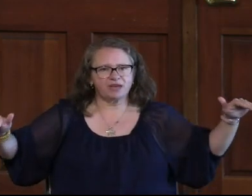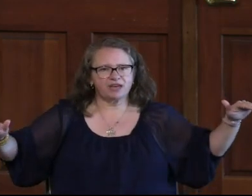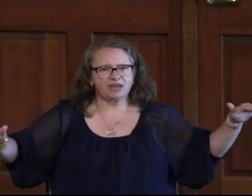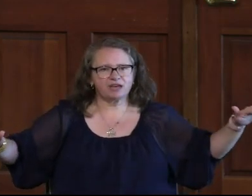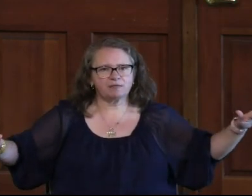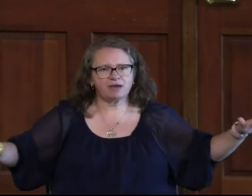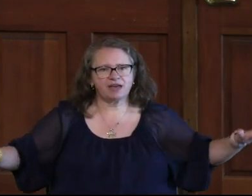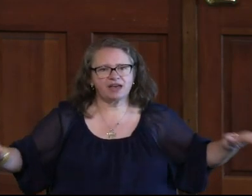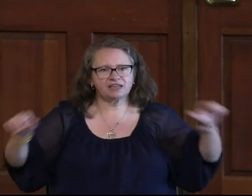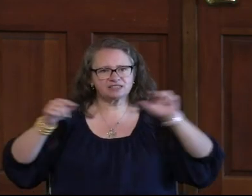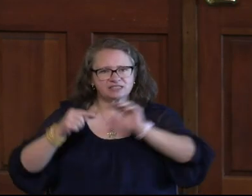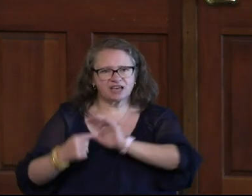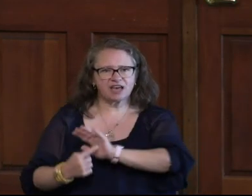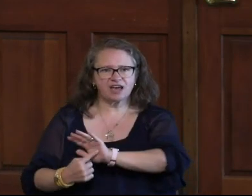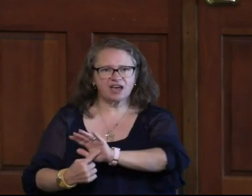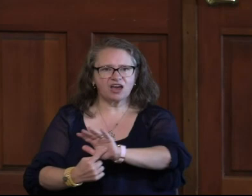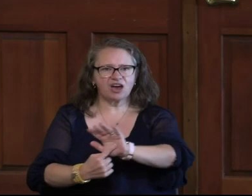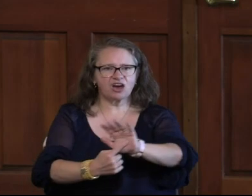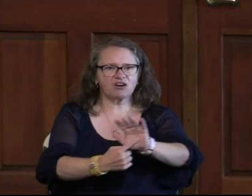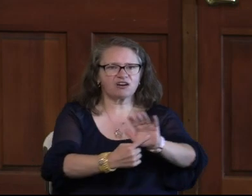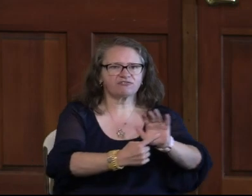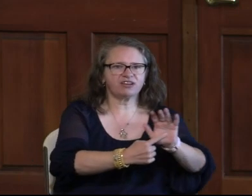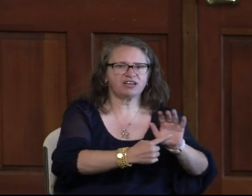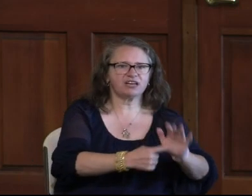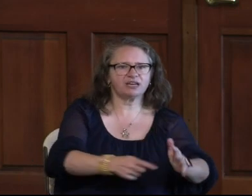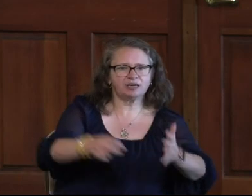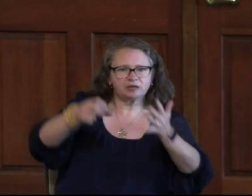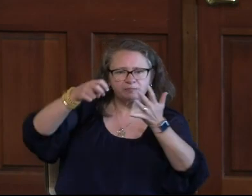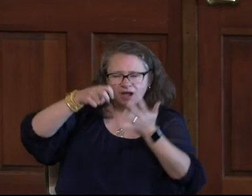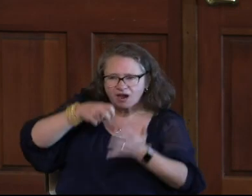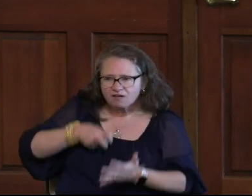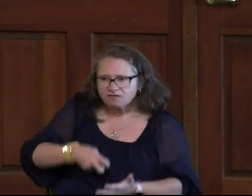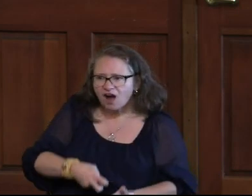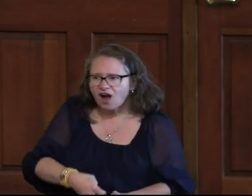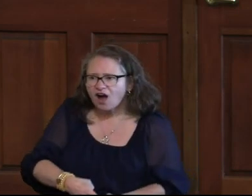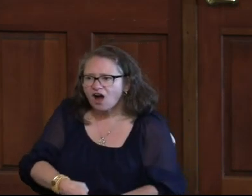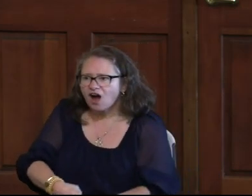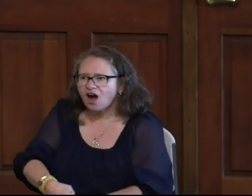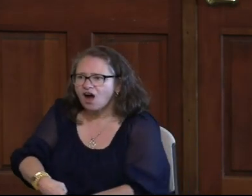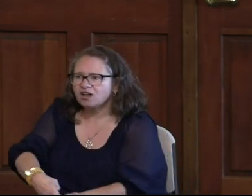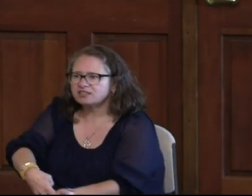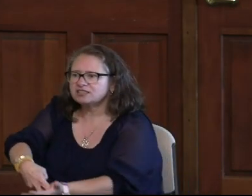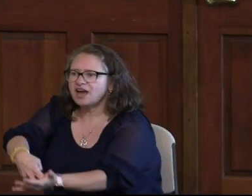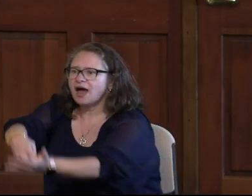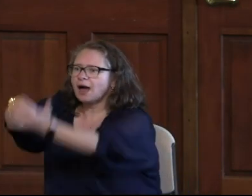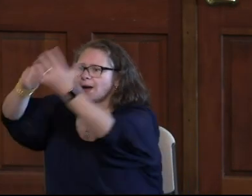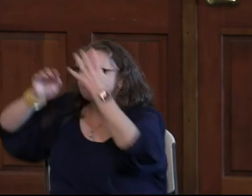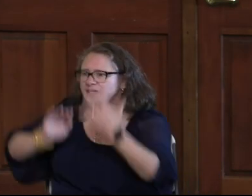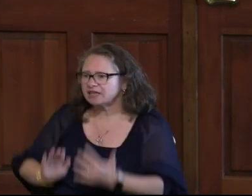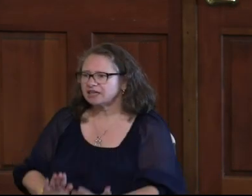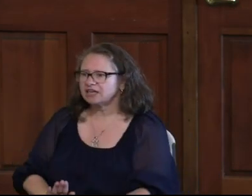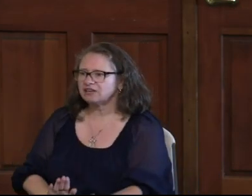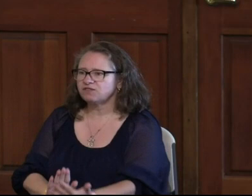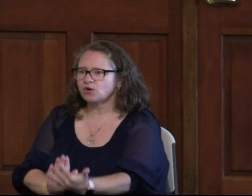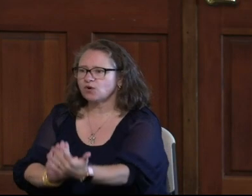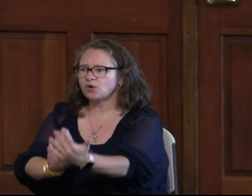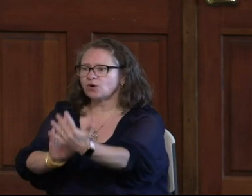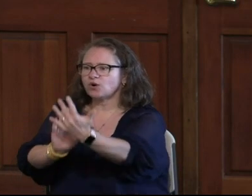Cherubim and seraphim falling down